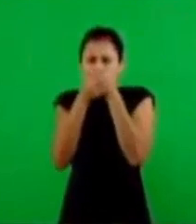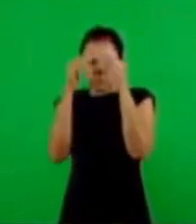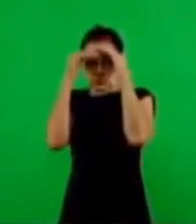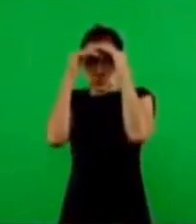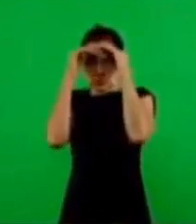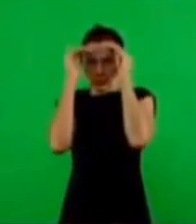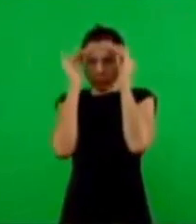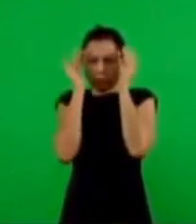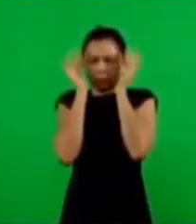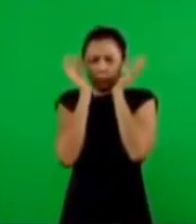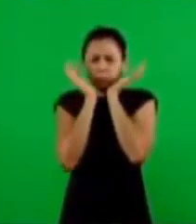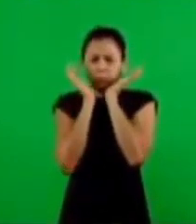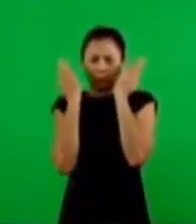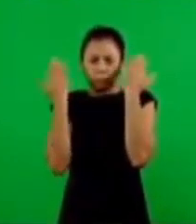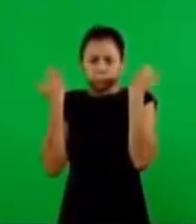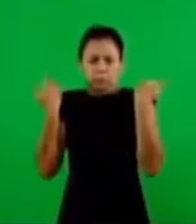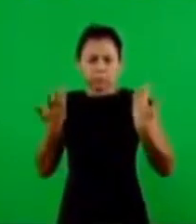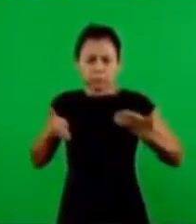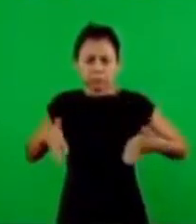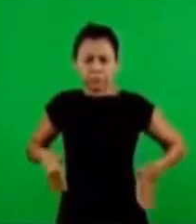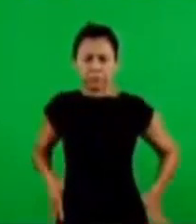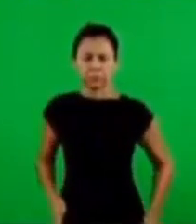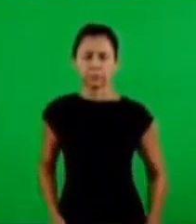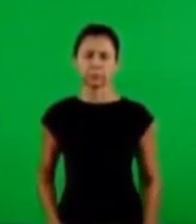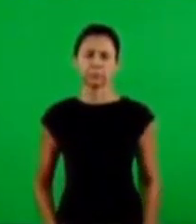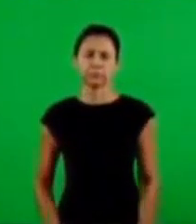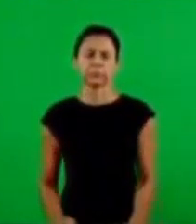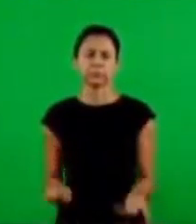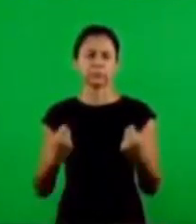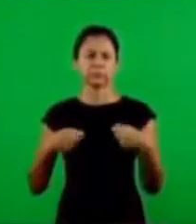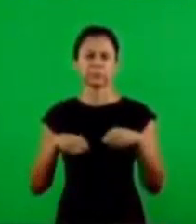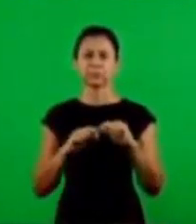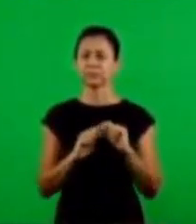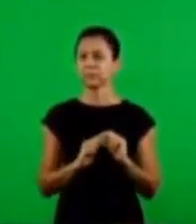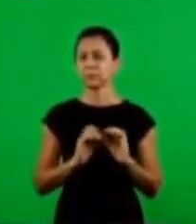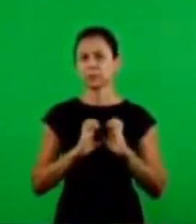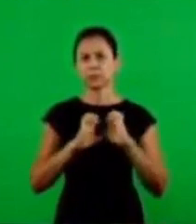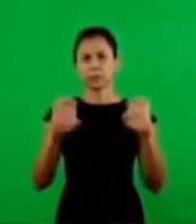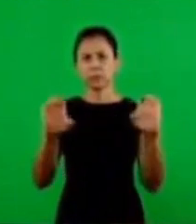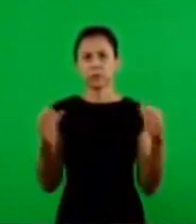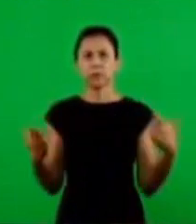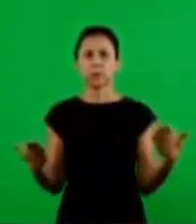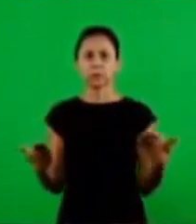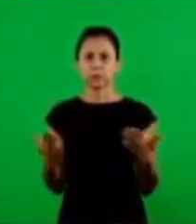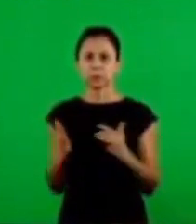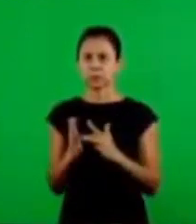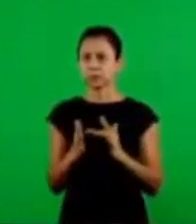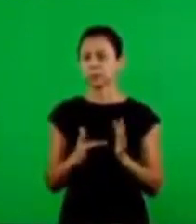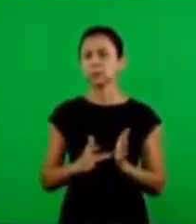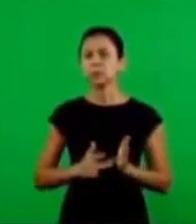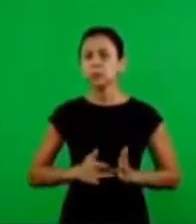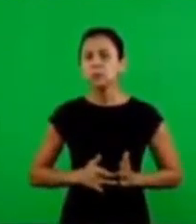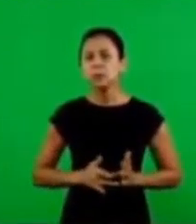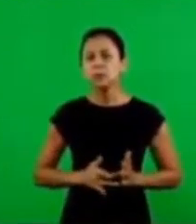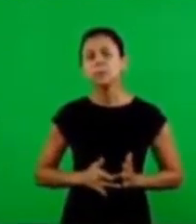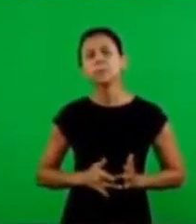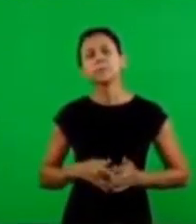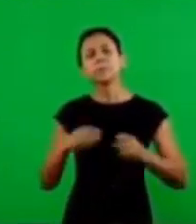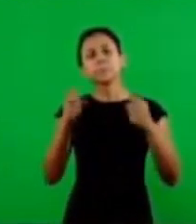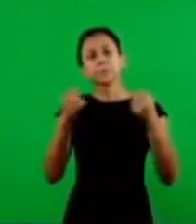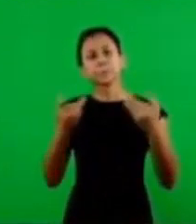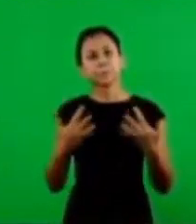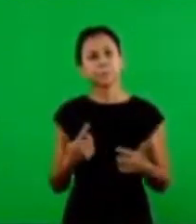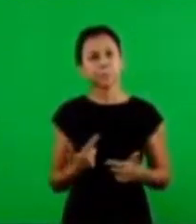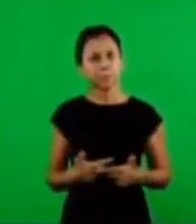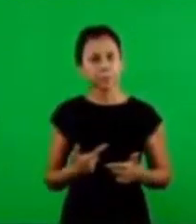in the presence of God. They needed to hide themselves because it was a holy God. And now we don't need any of it because in the gospel